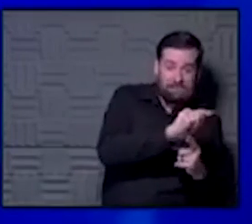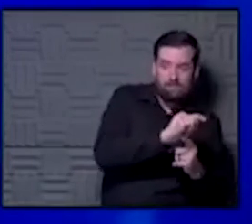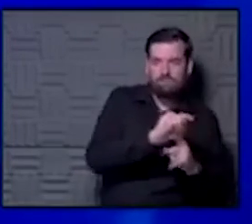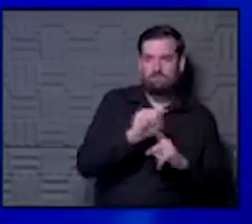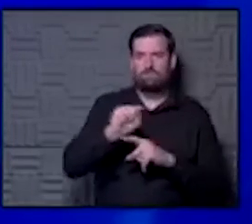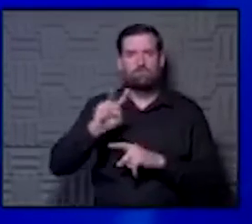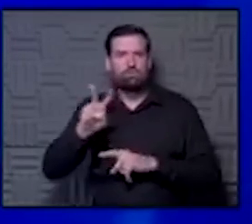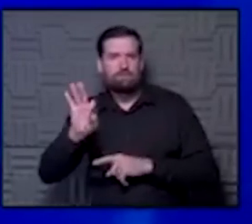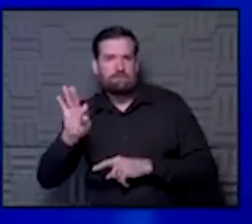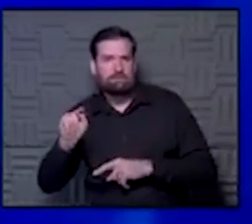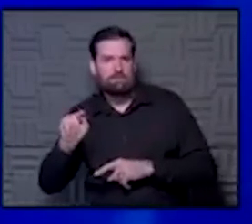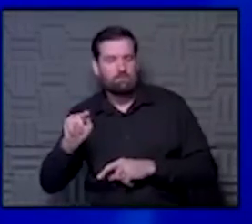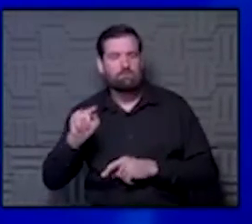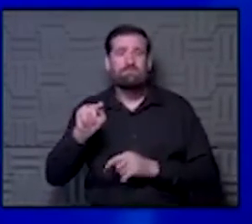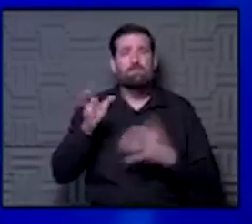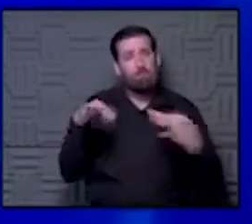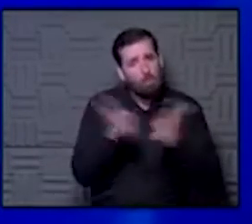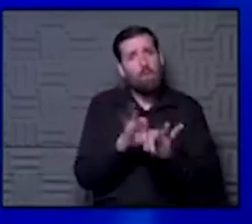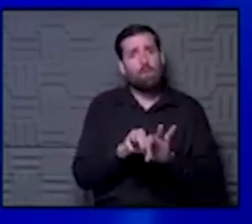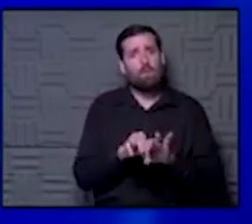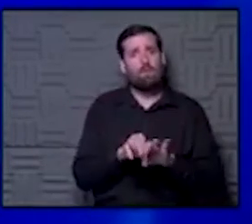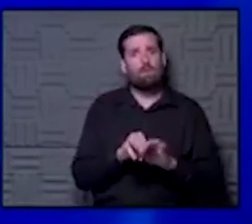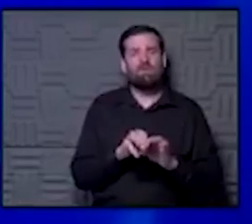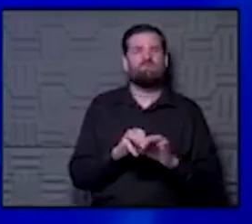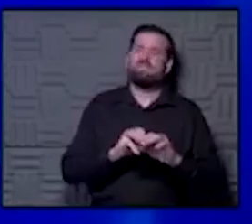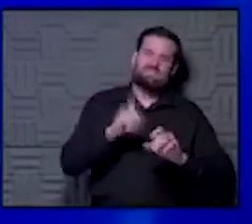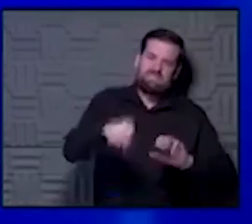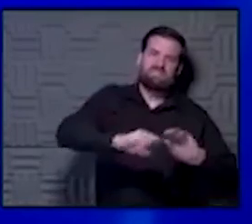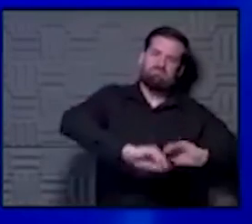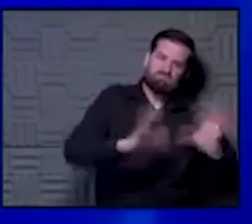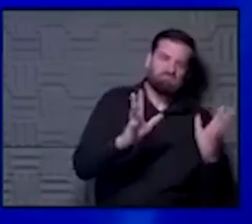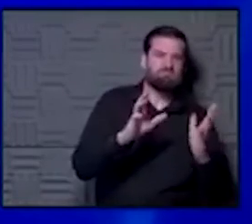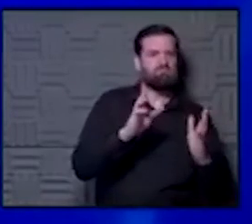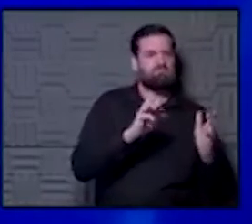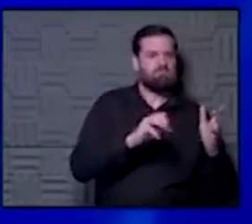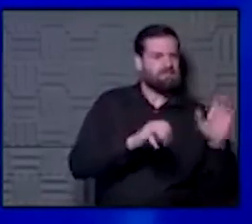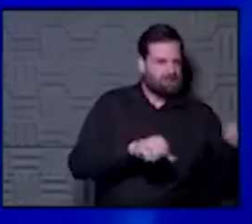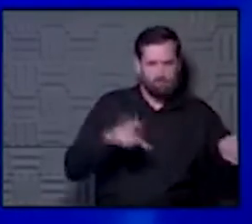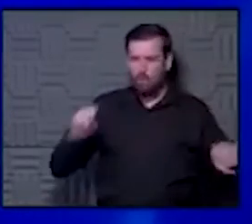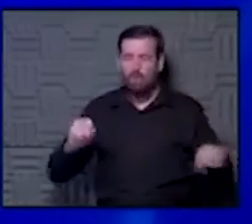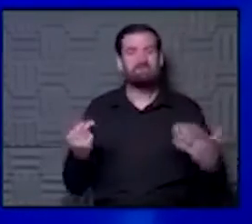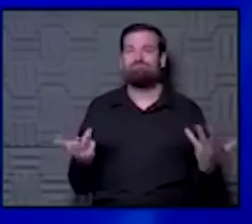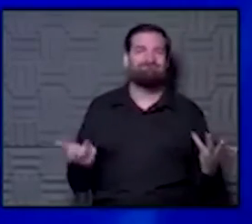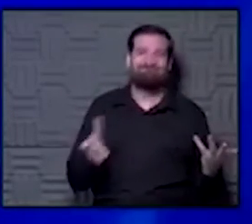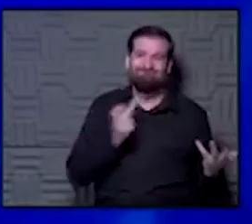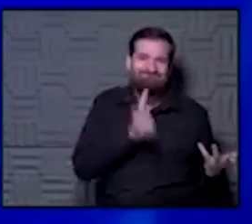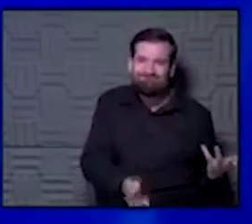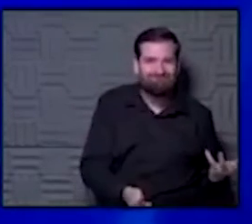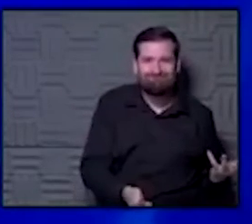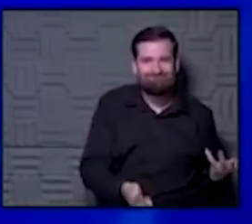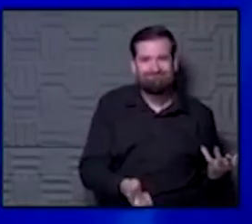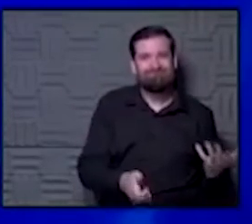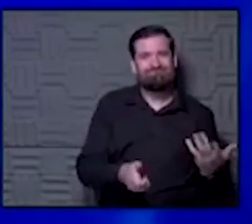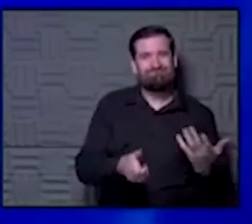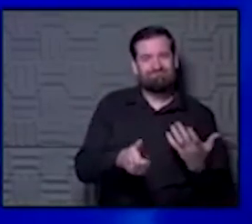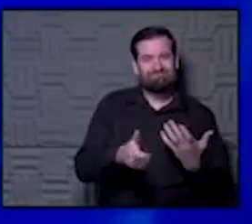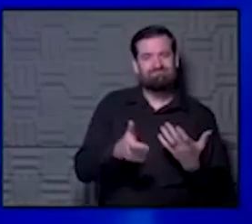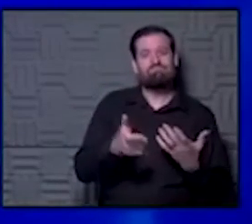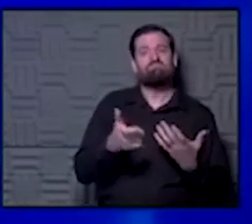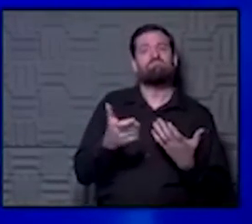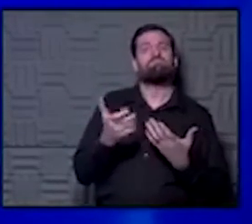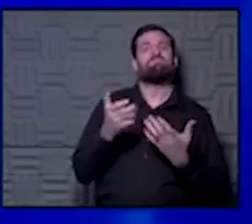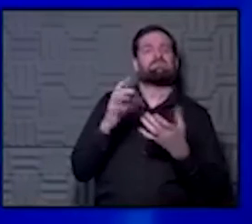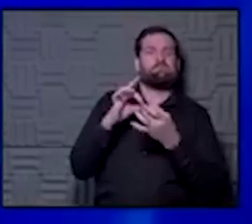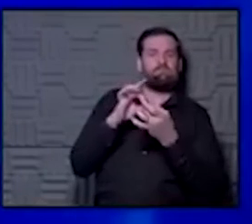those things matter in viral transmission, right? People look for this. Give me the black and white standard. Yeah, you know, there's not a black and white standard. There's just really a relative